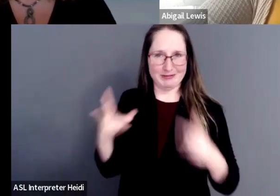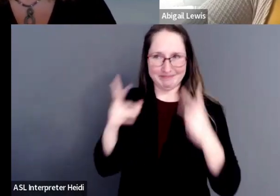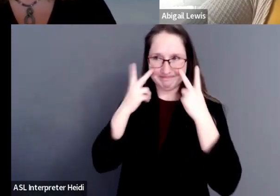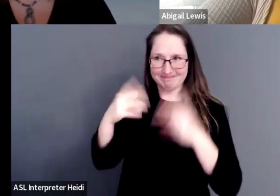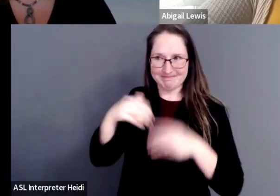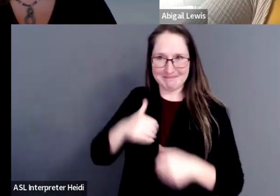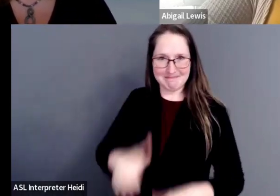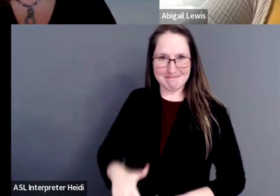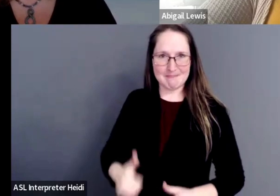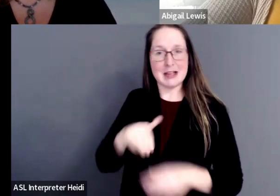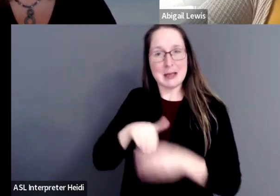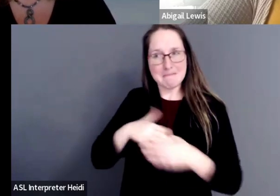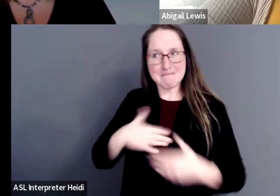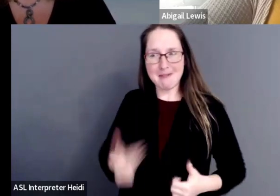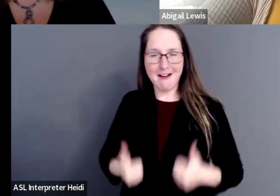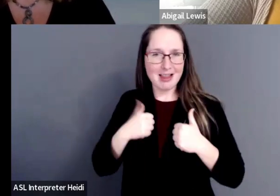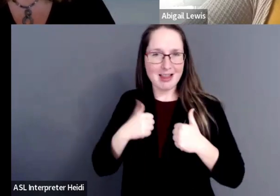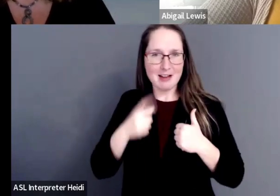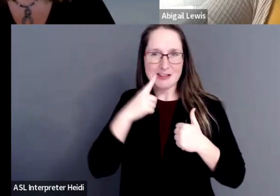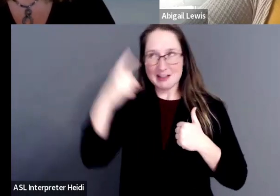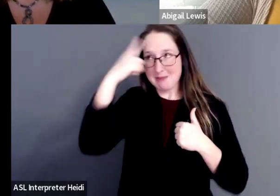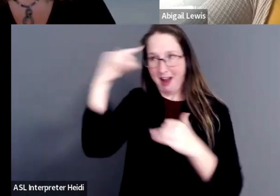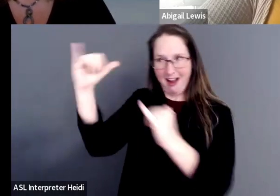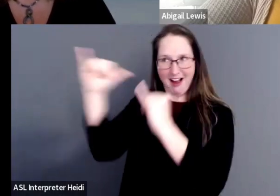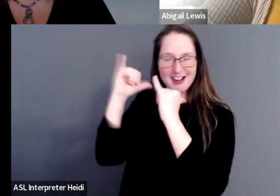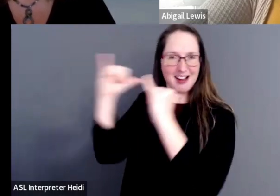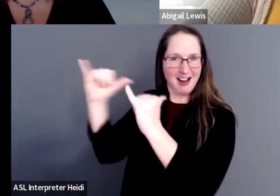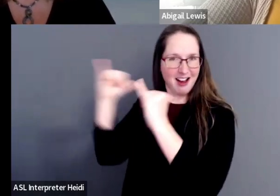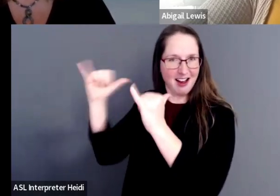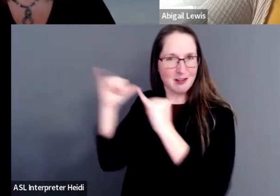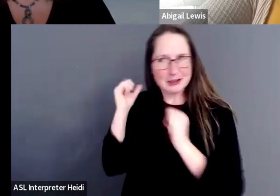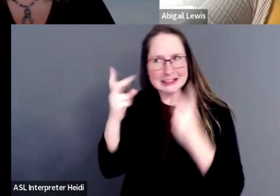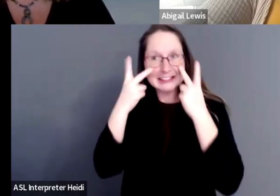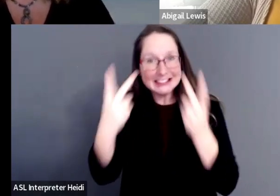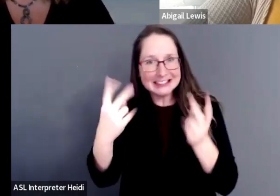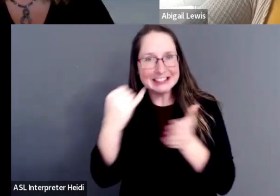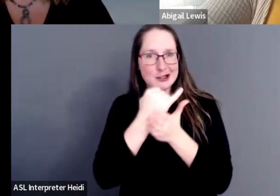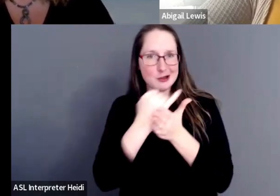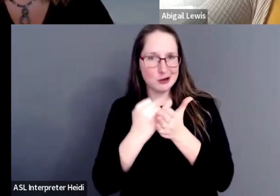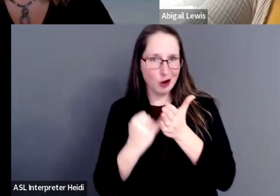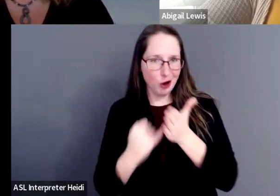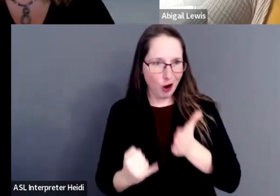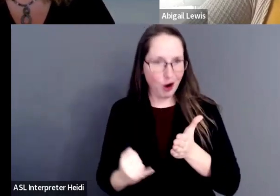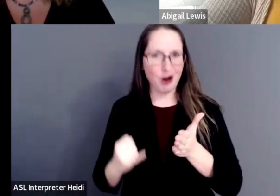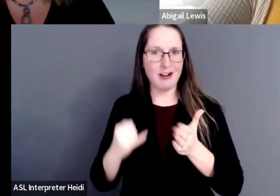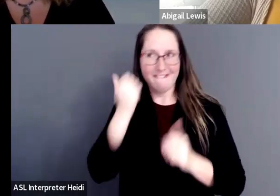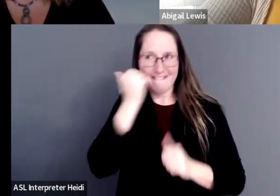around like-minded people to see art day in and day out.